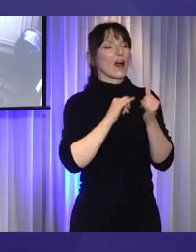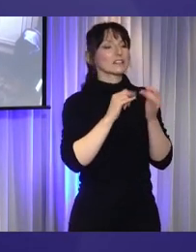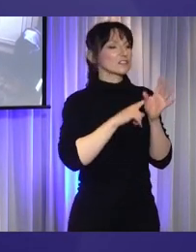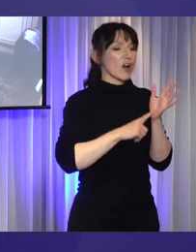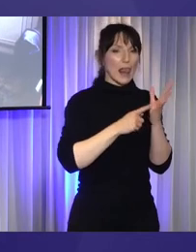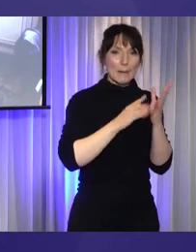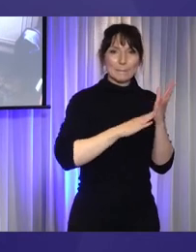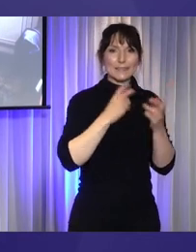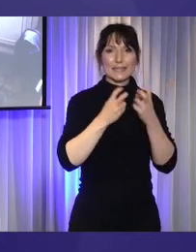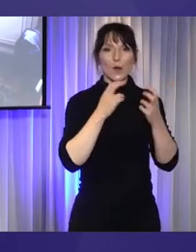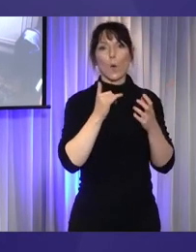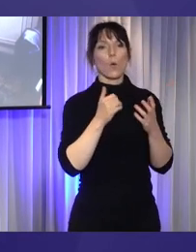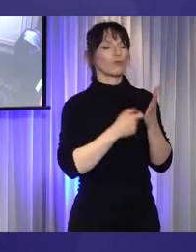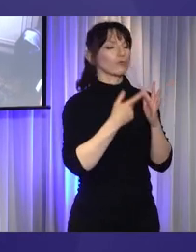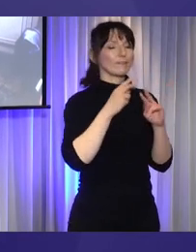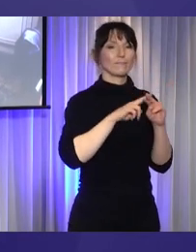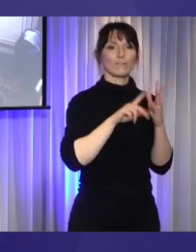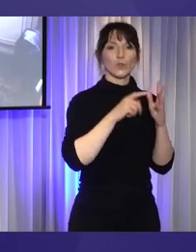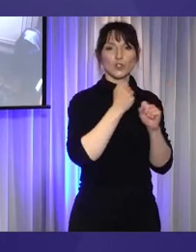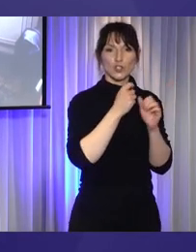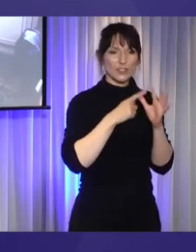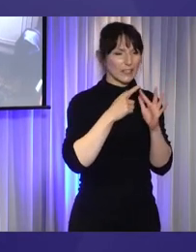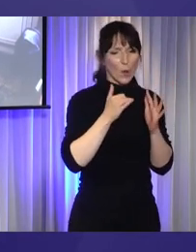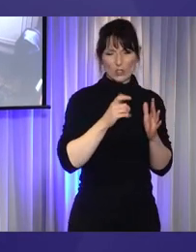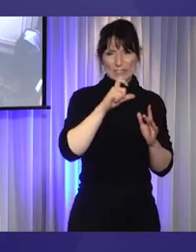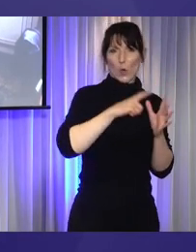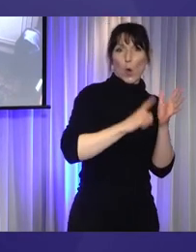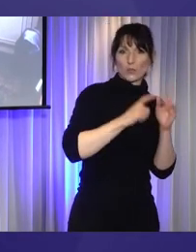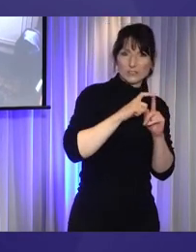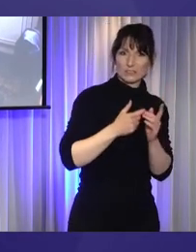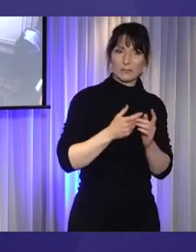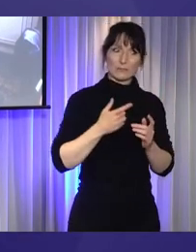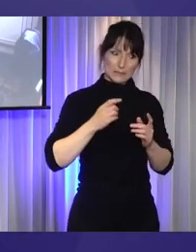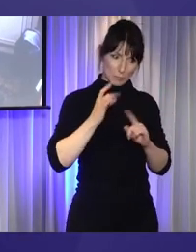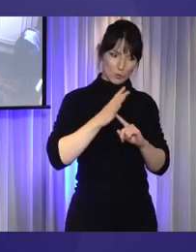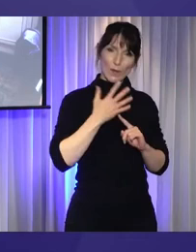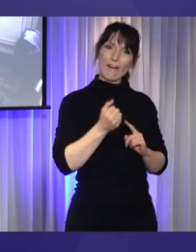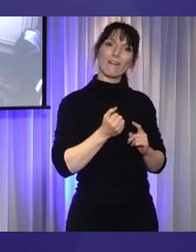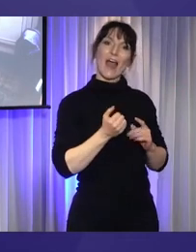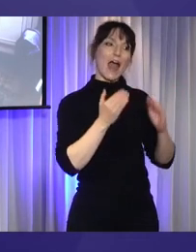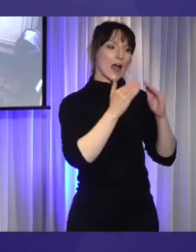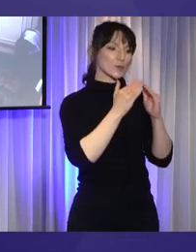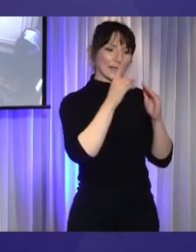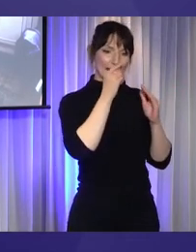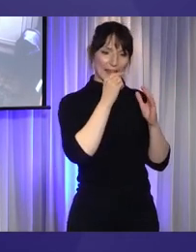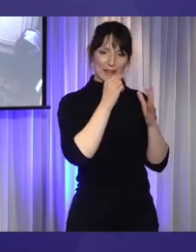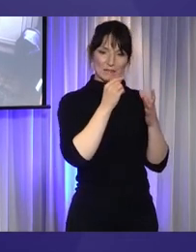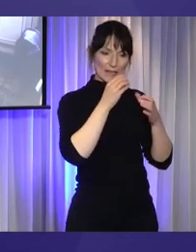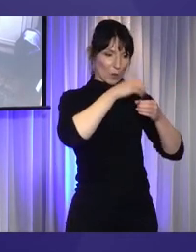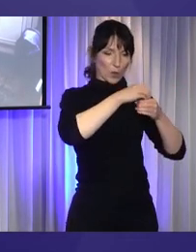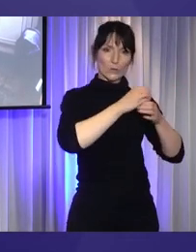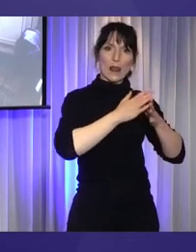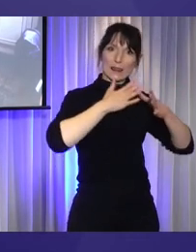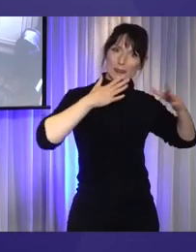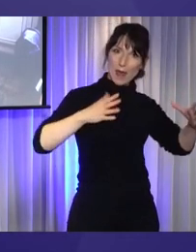visas, it is important to have access to housing that can fit large families. Housing that is accessible and can fit